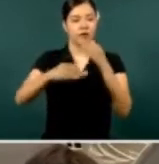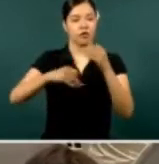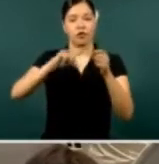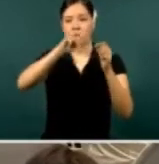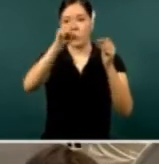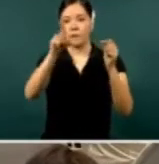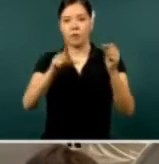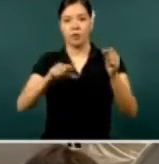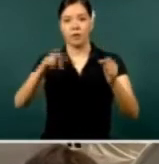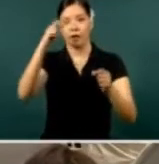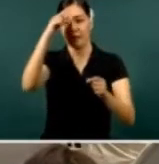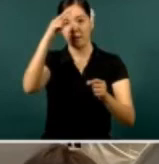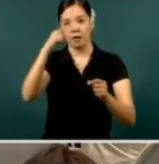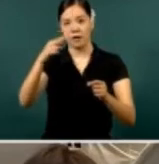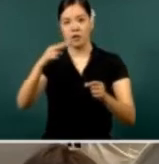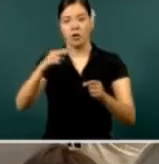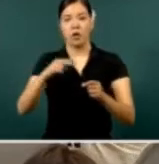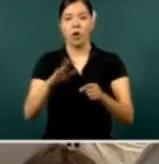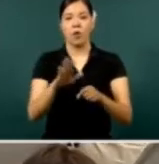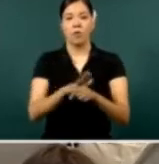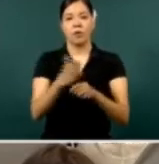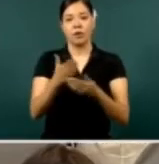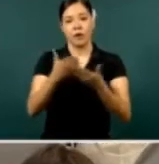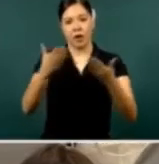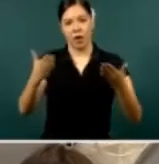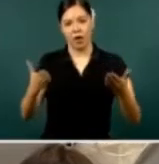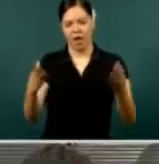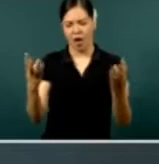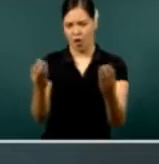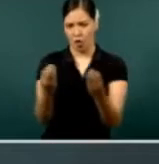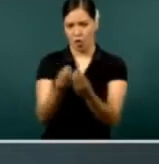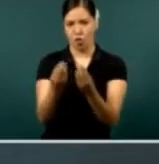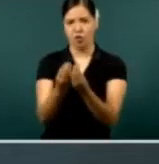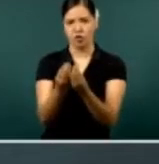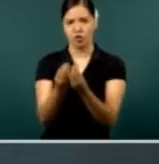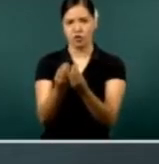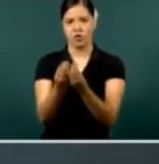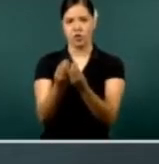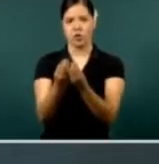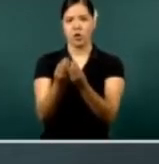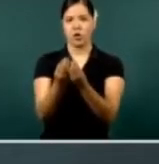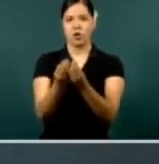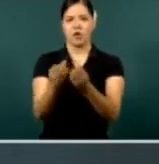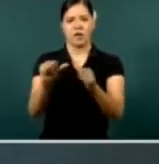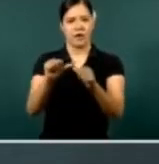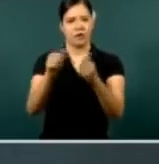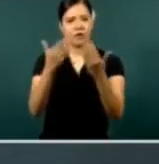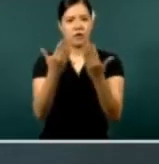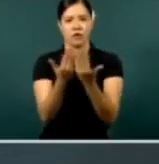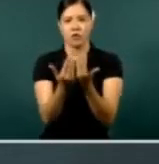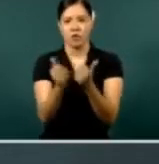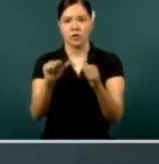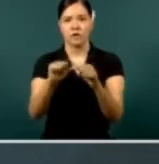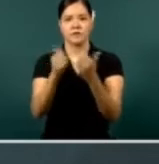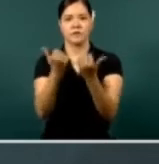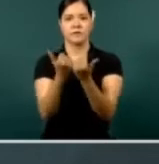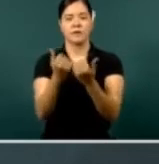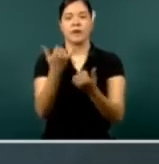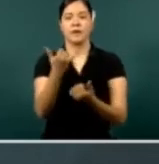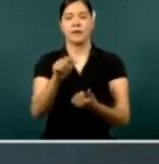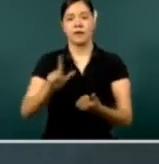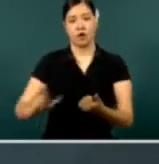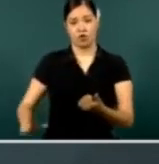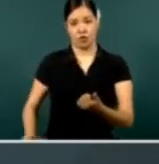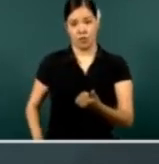fiscal general, I'm sorry, the attorney general of the government, that together with the states